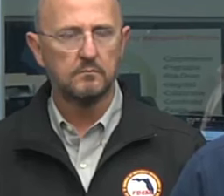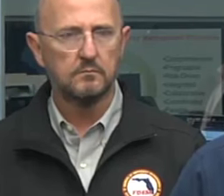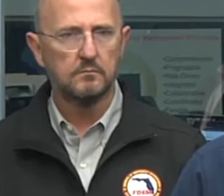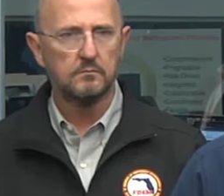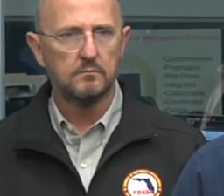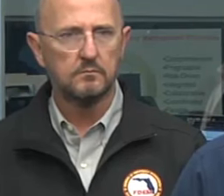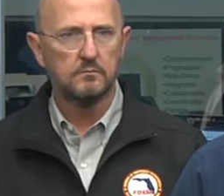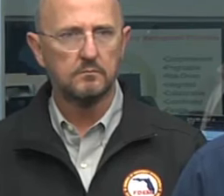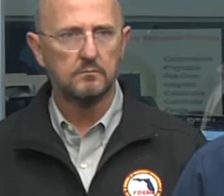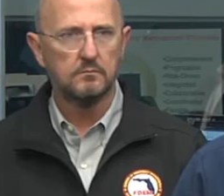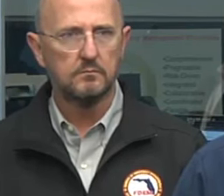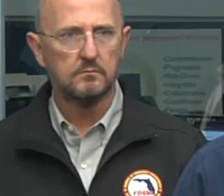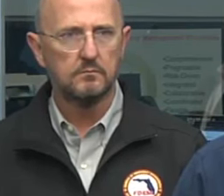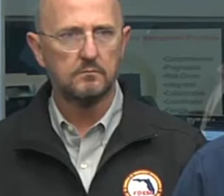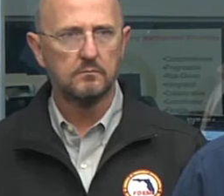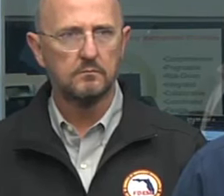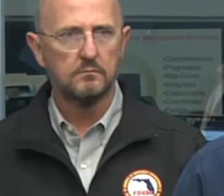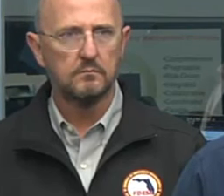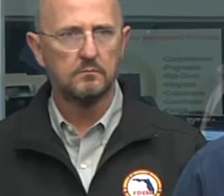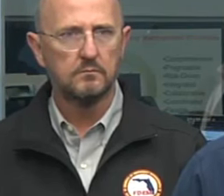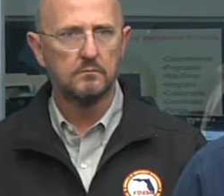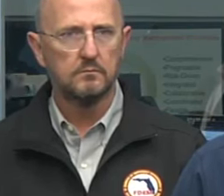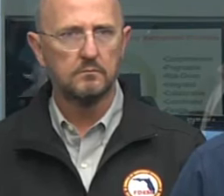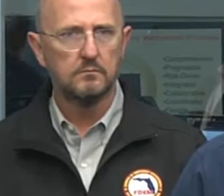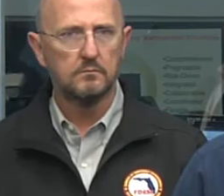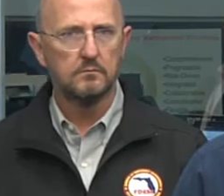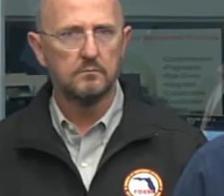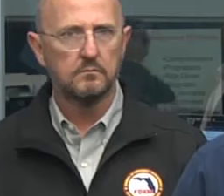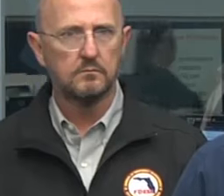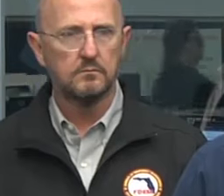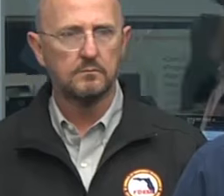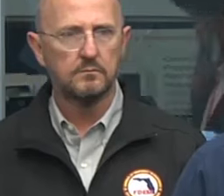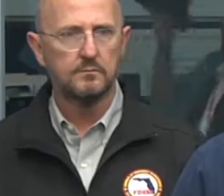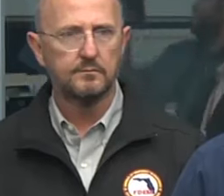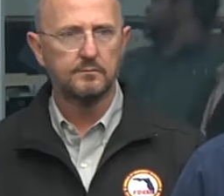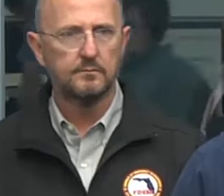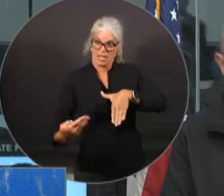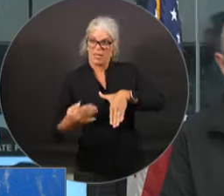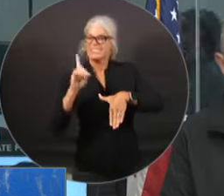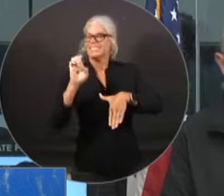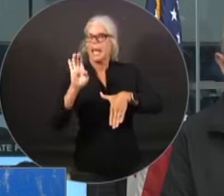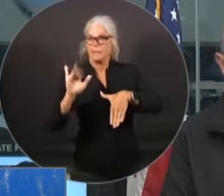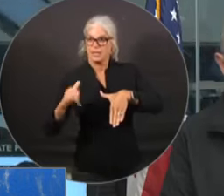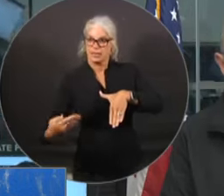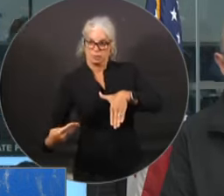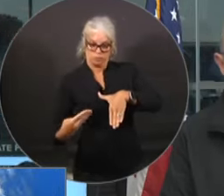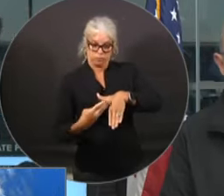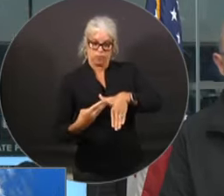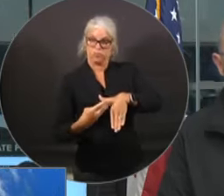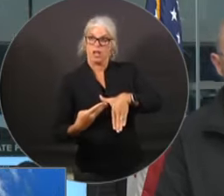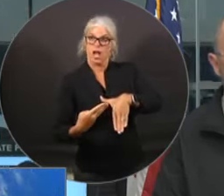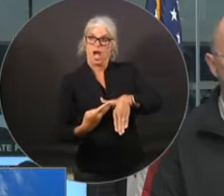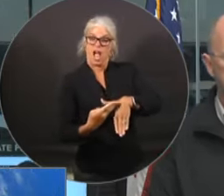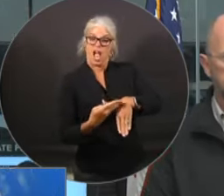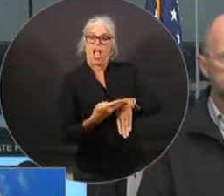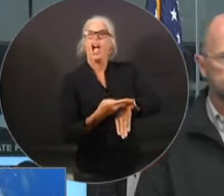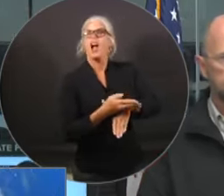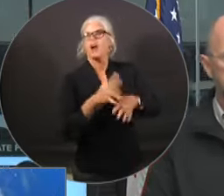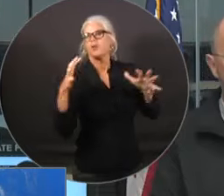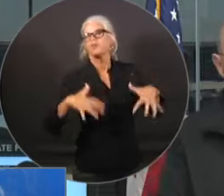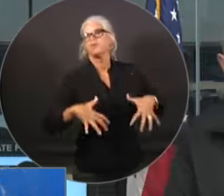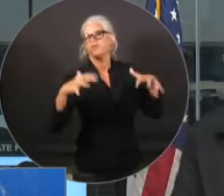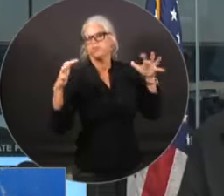storm makes landfall in Florida and then heads northeast across southeast Georgia or southern Georgia and northern